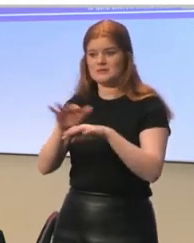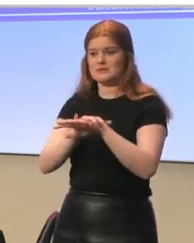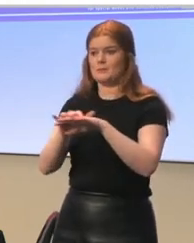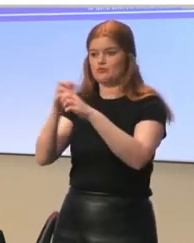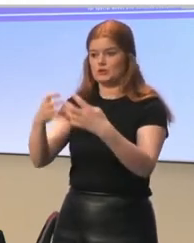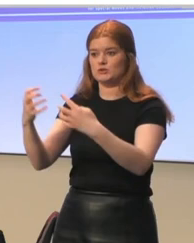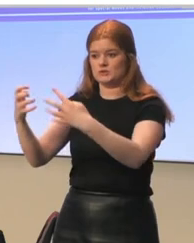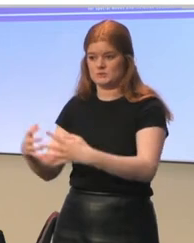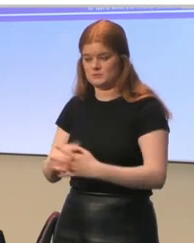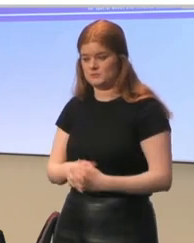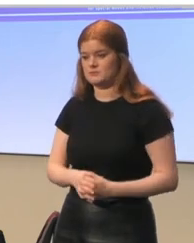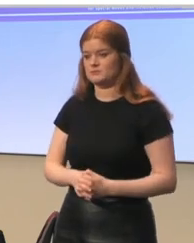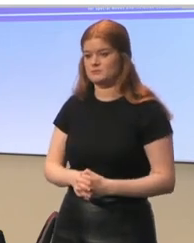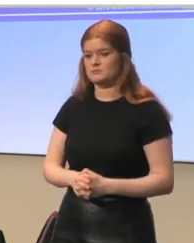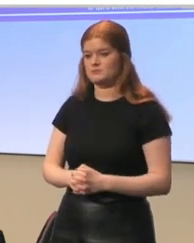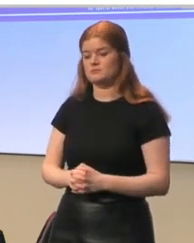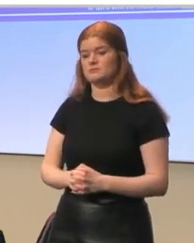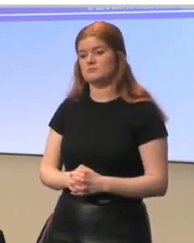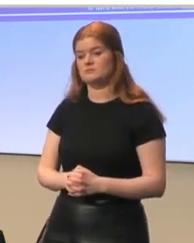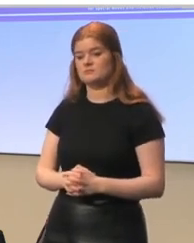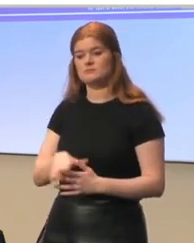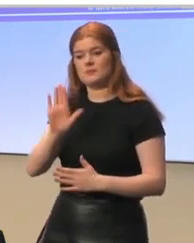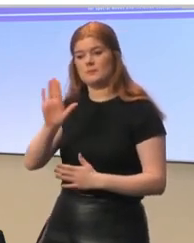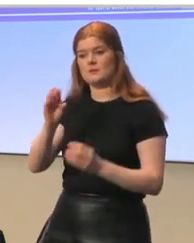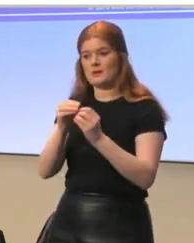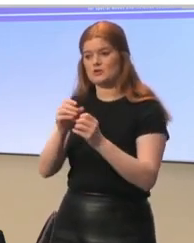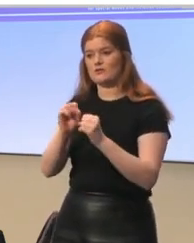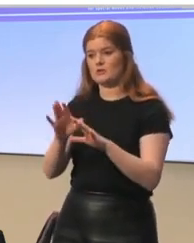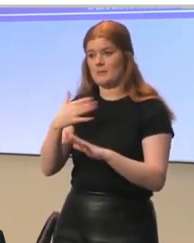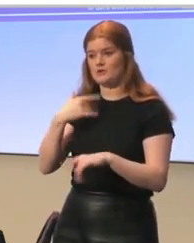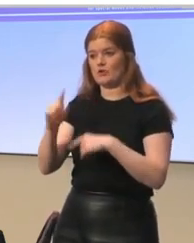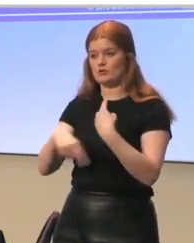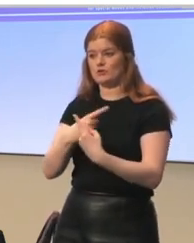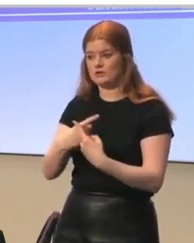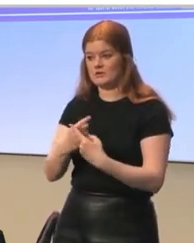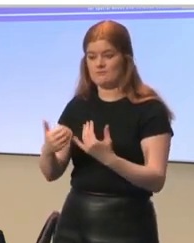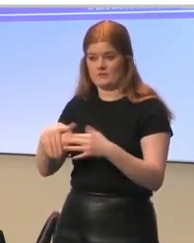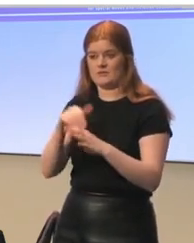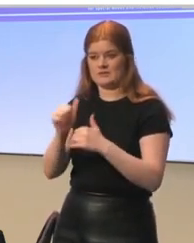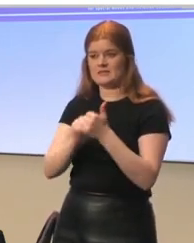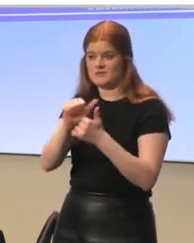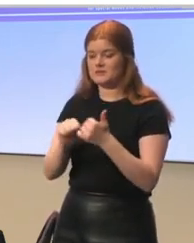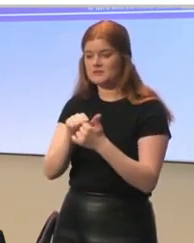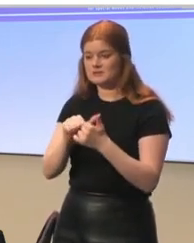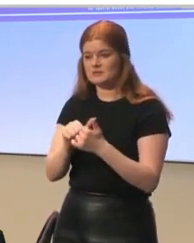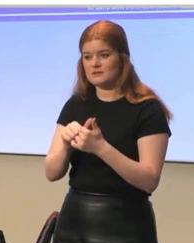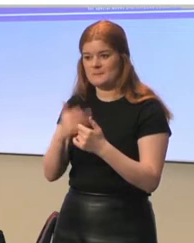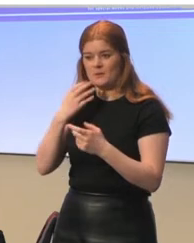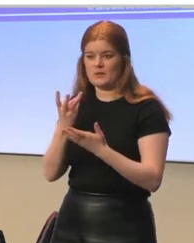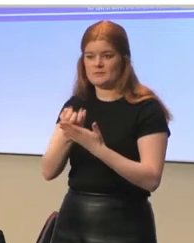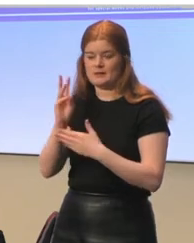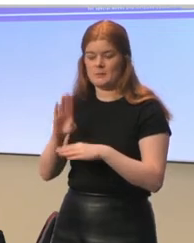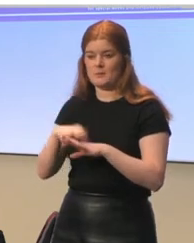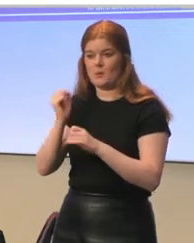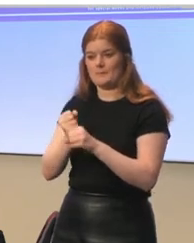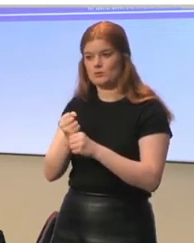results. And I have to mention that also Ireland is part of this activity. And I will tell you more about the